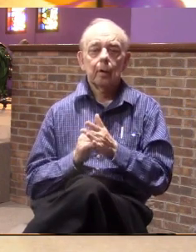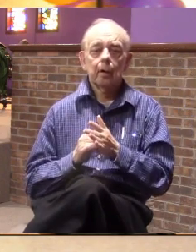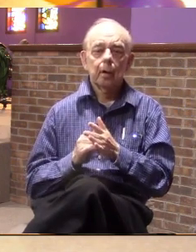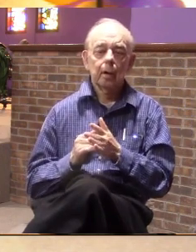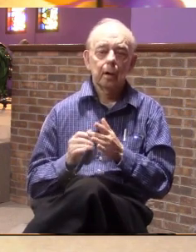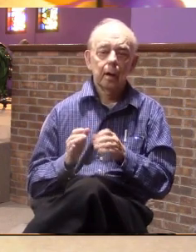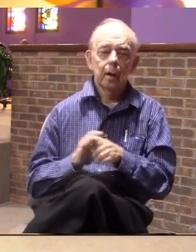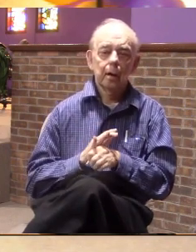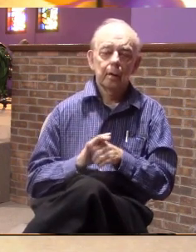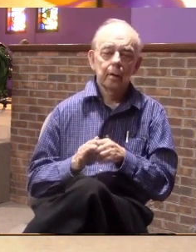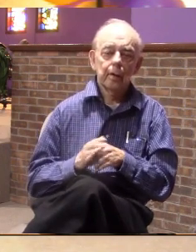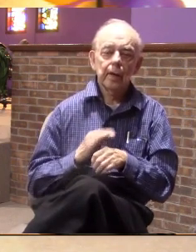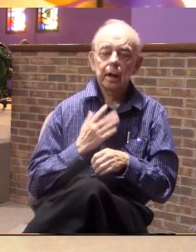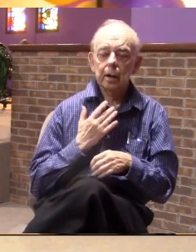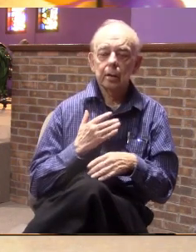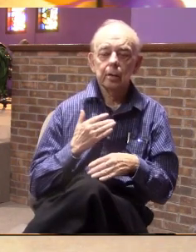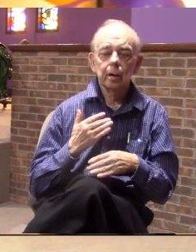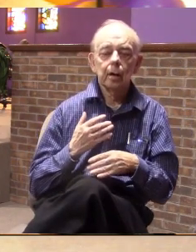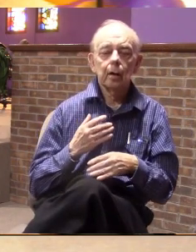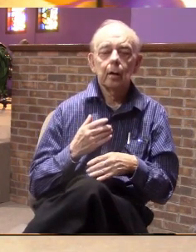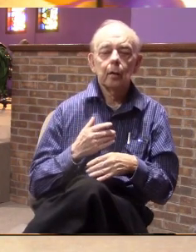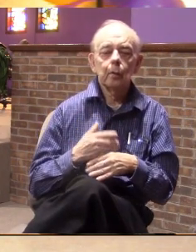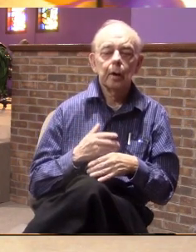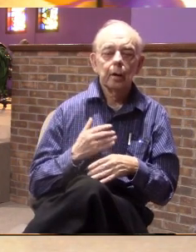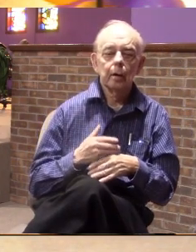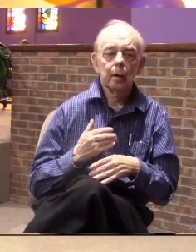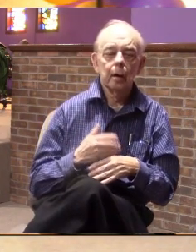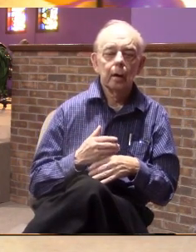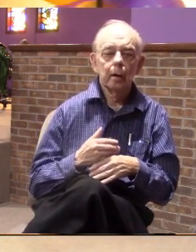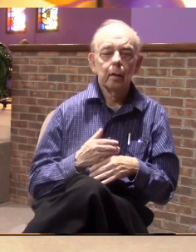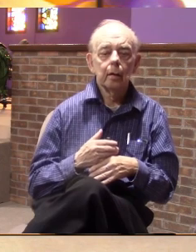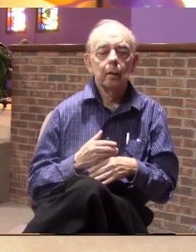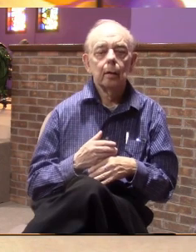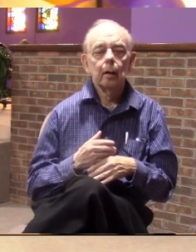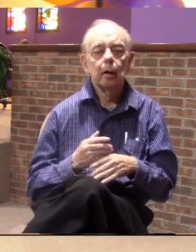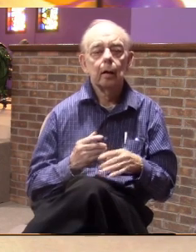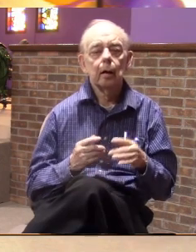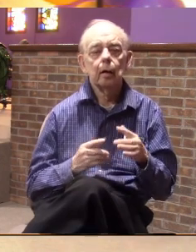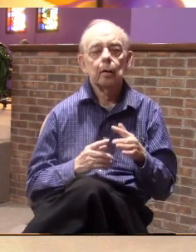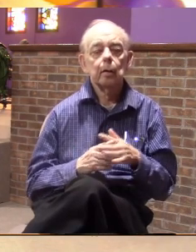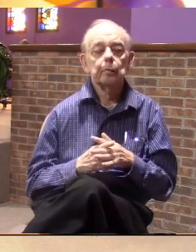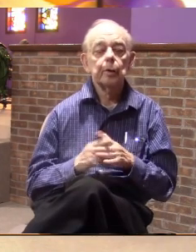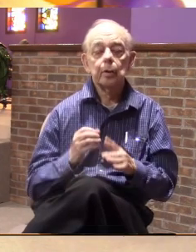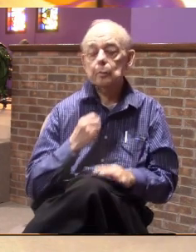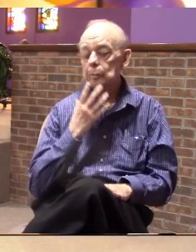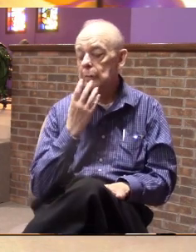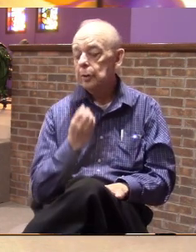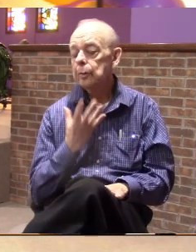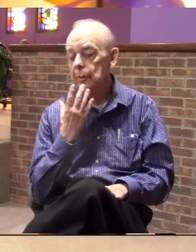whole stained glass just appeared beautiful